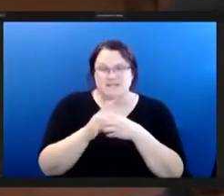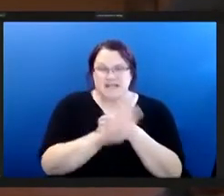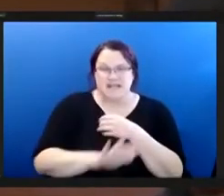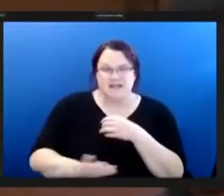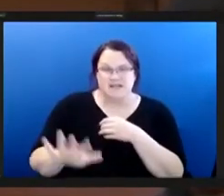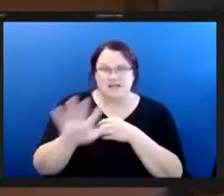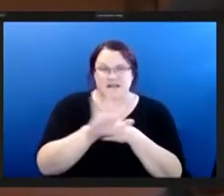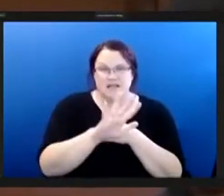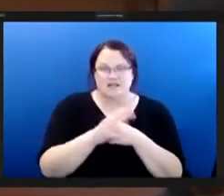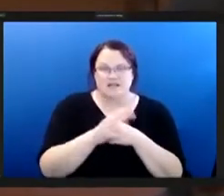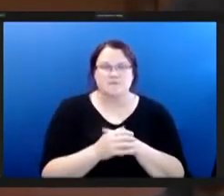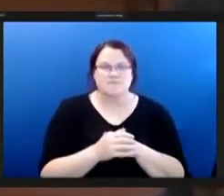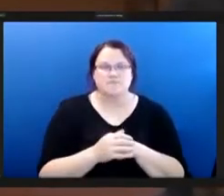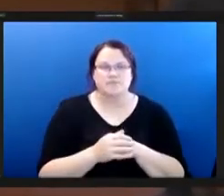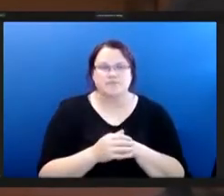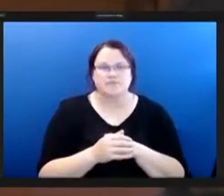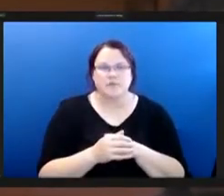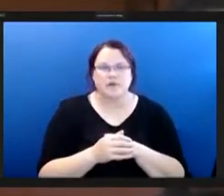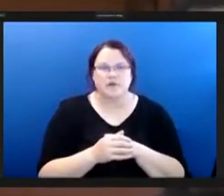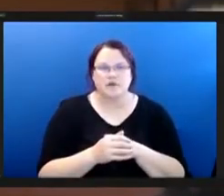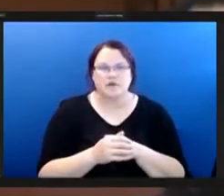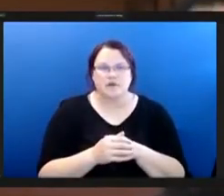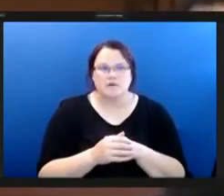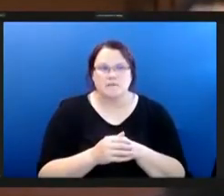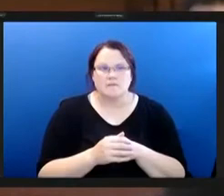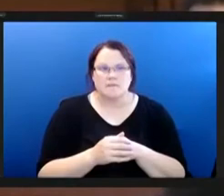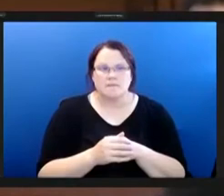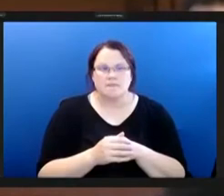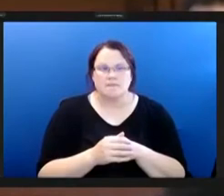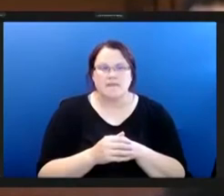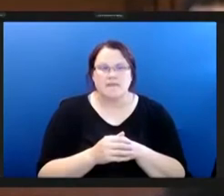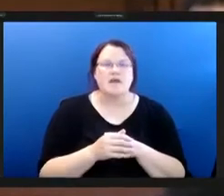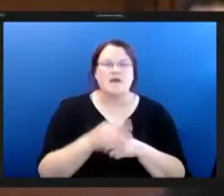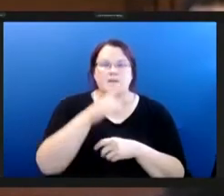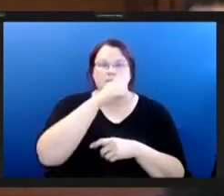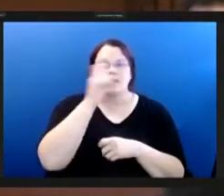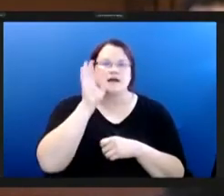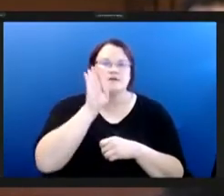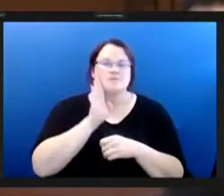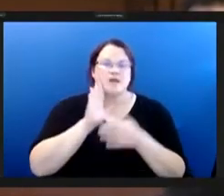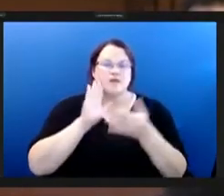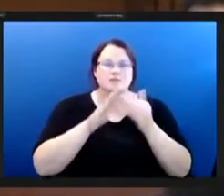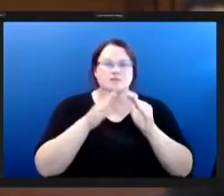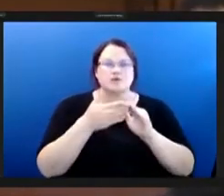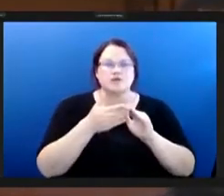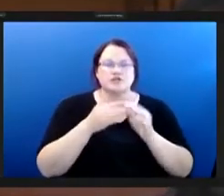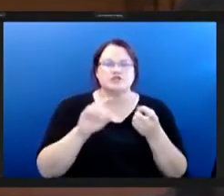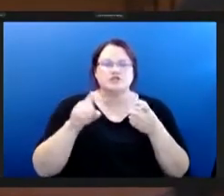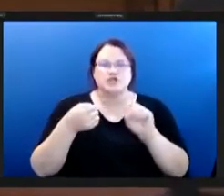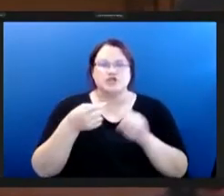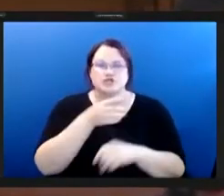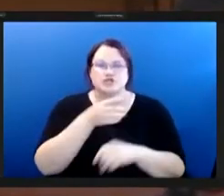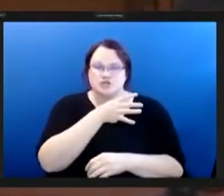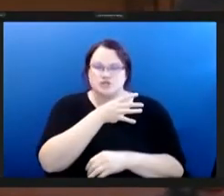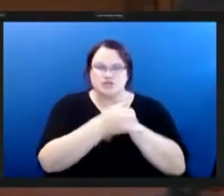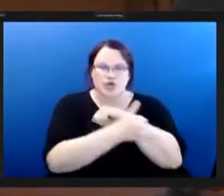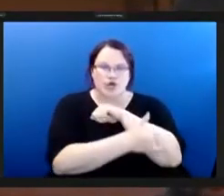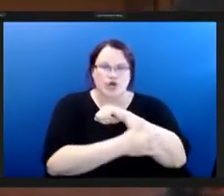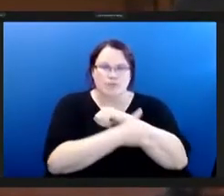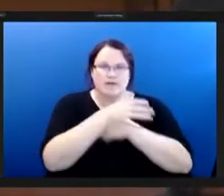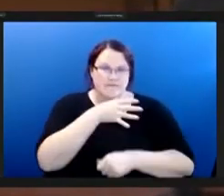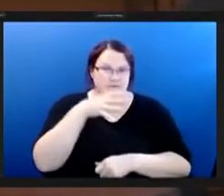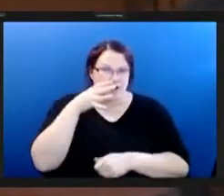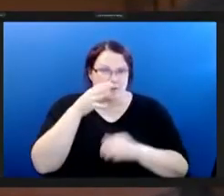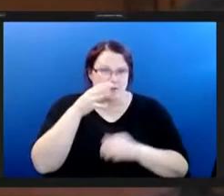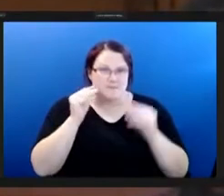and uh black and brown communities and turned it into urban farms they have taught the